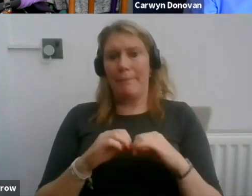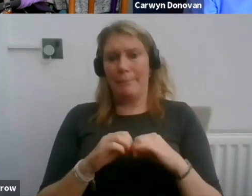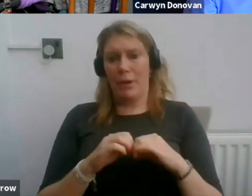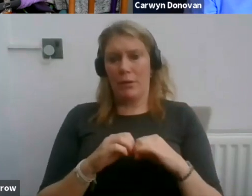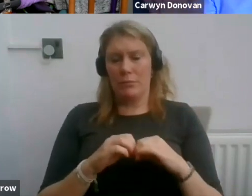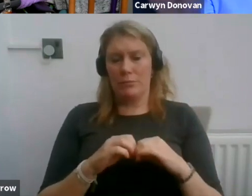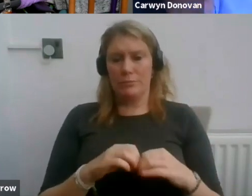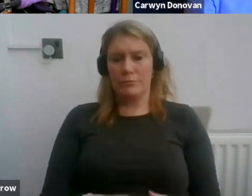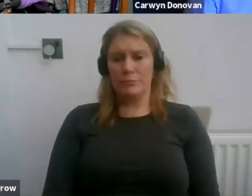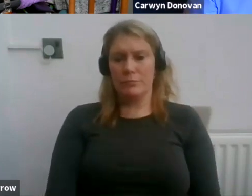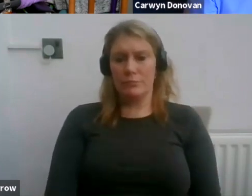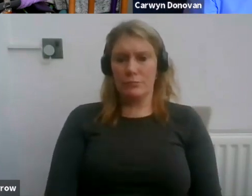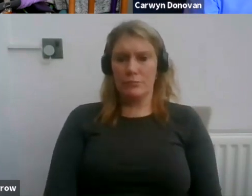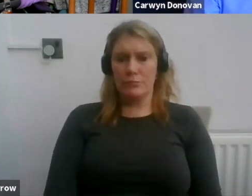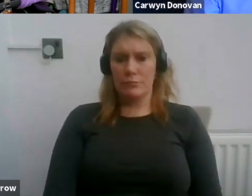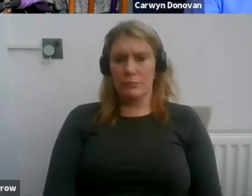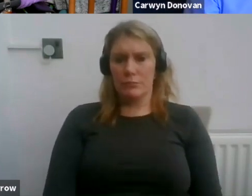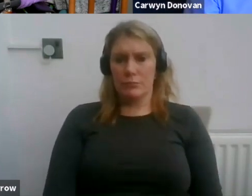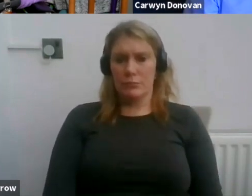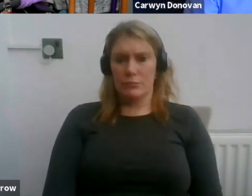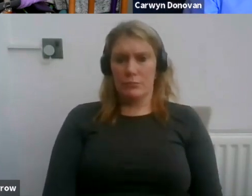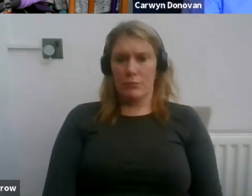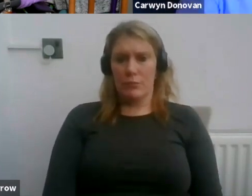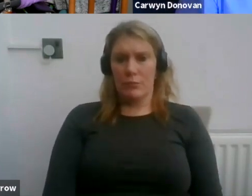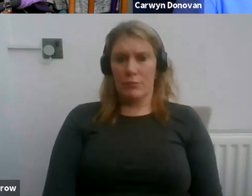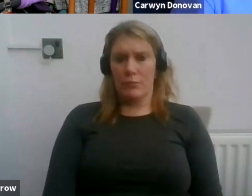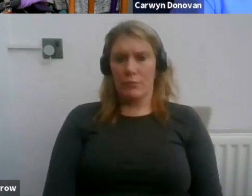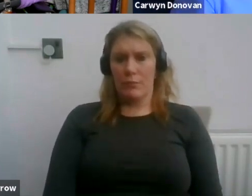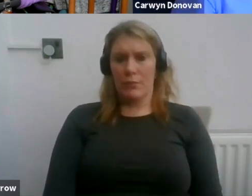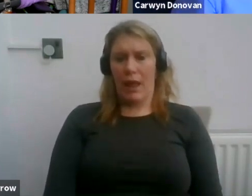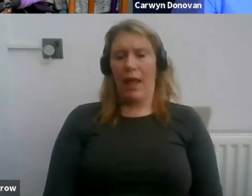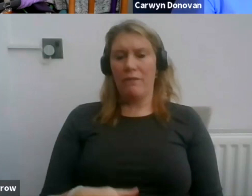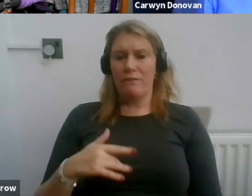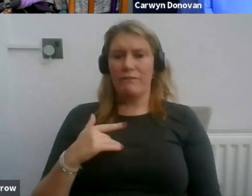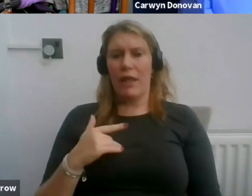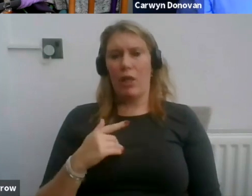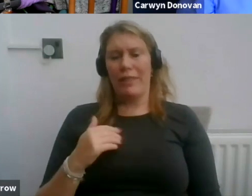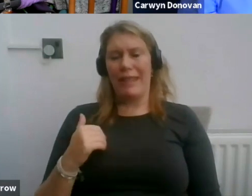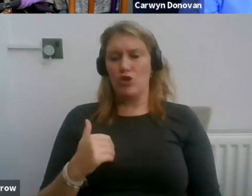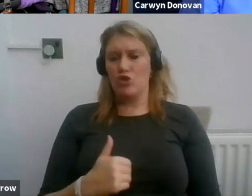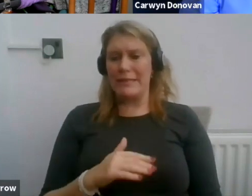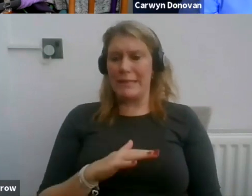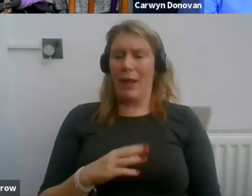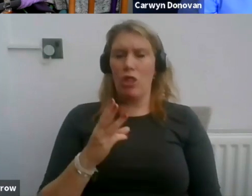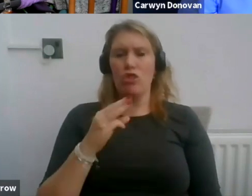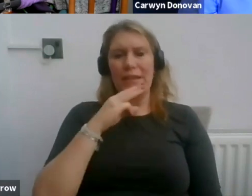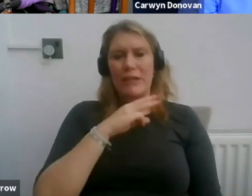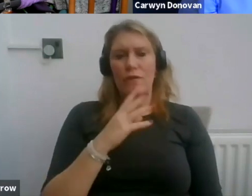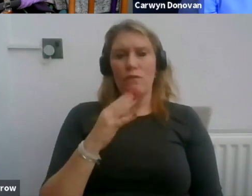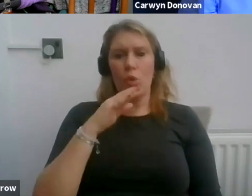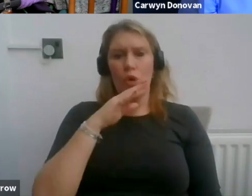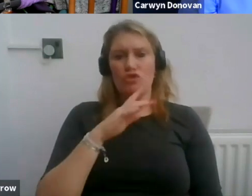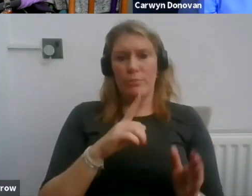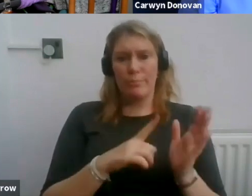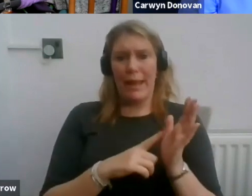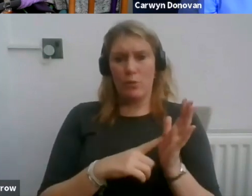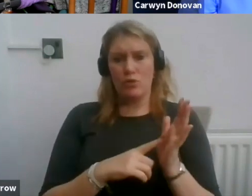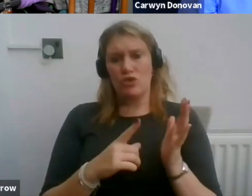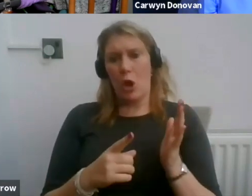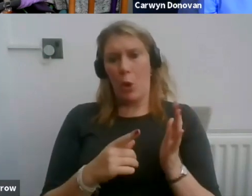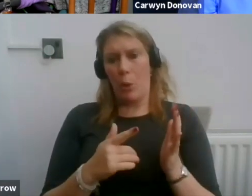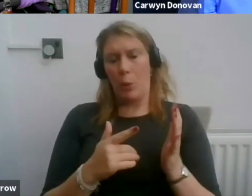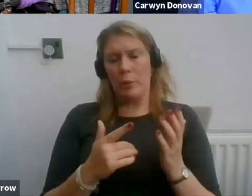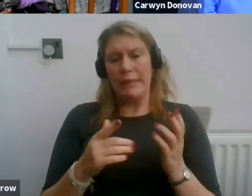be in the region of £300 or £400. So there's obviously that advantage. But going back to, well, what we can offer